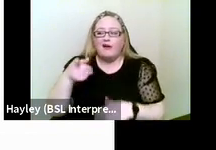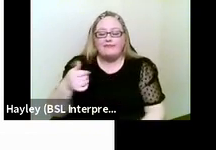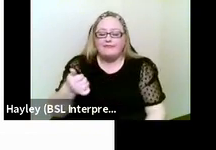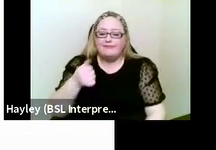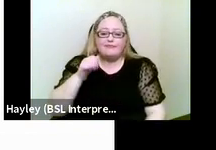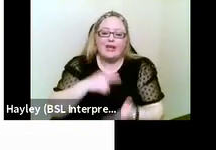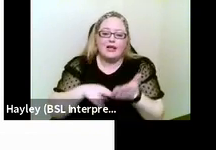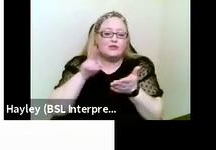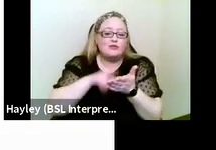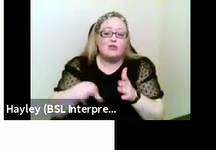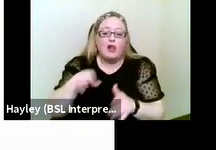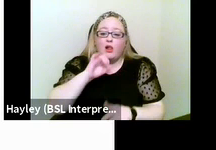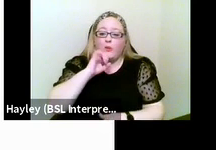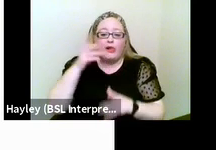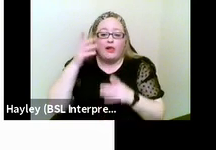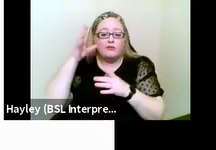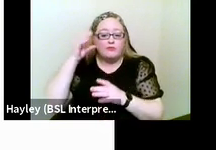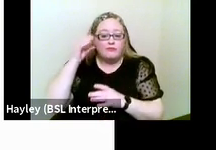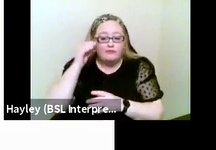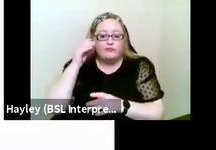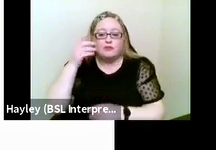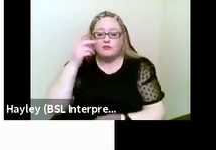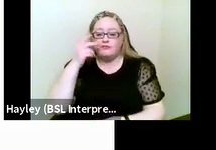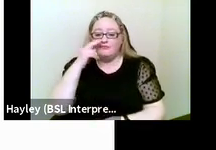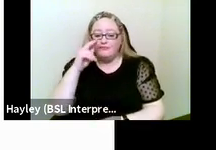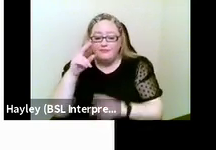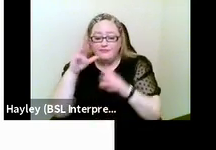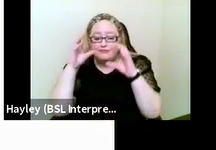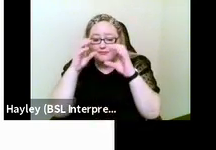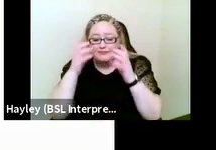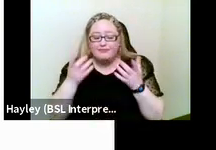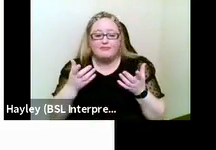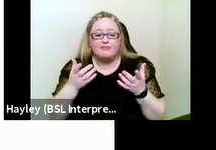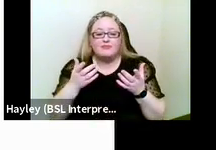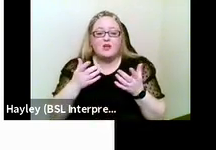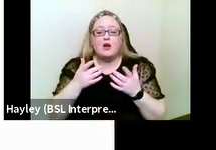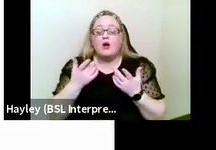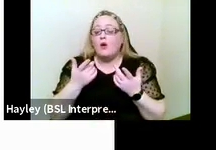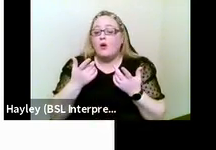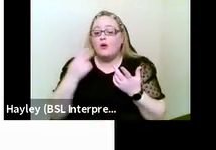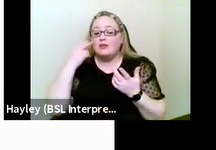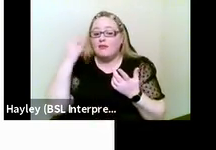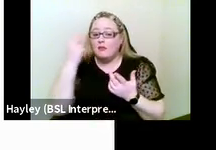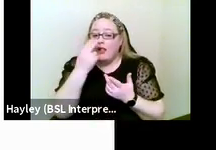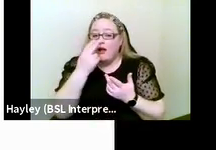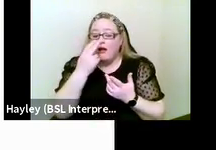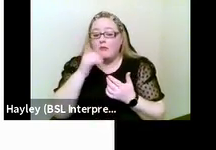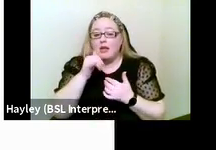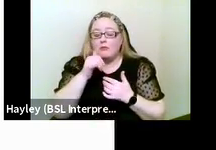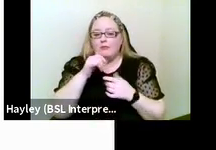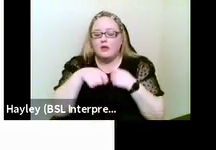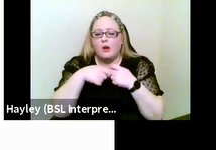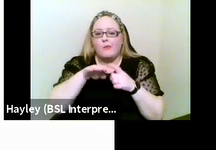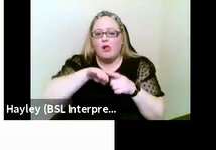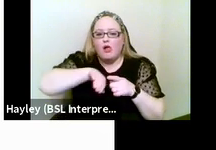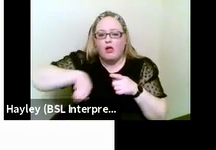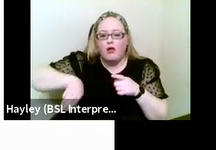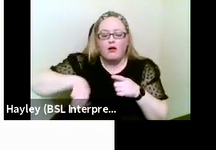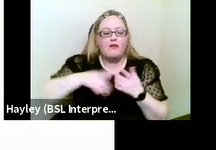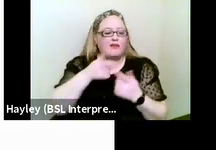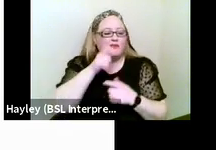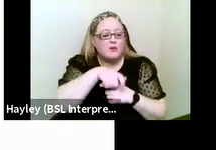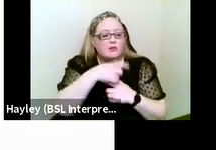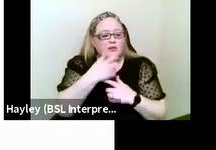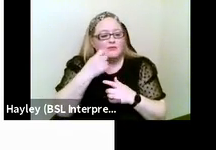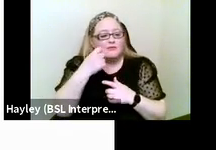be overshadowed when somebody presents with learning disabilities, for example. And so we really need to ensure that we